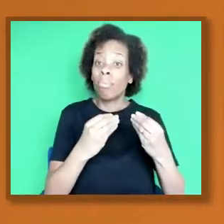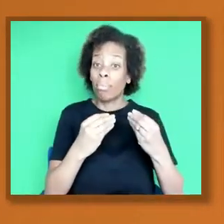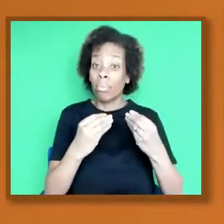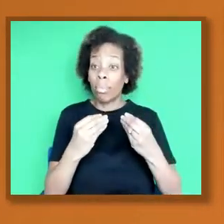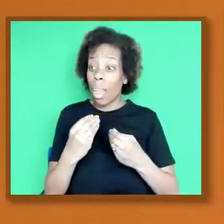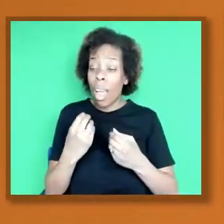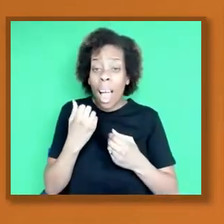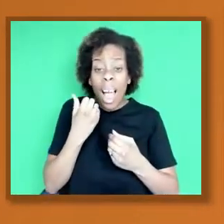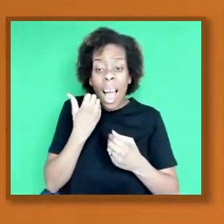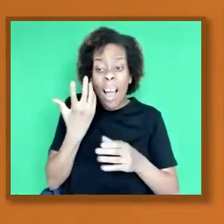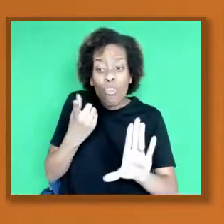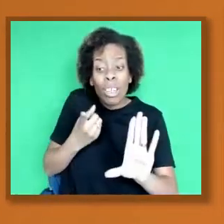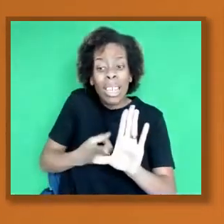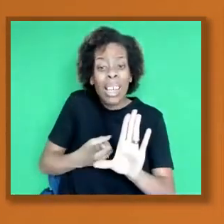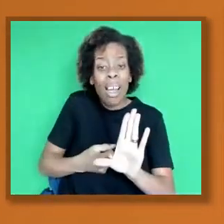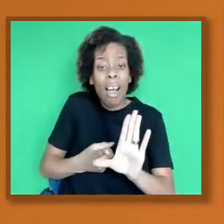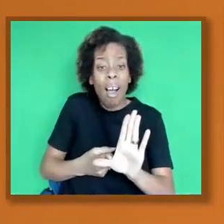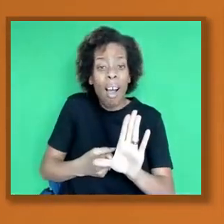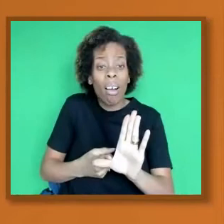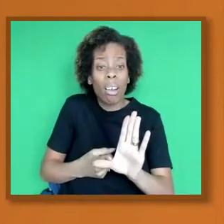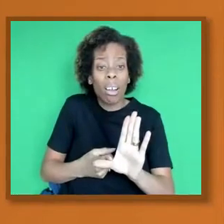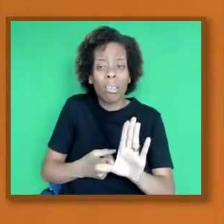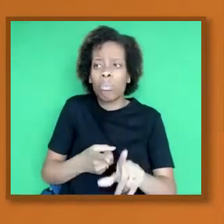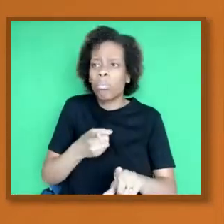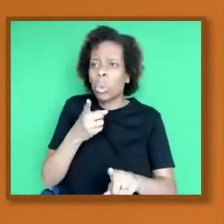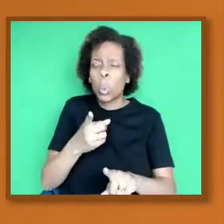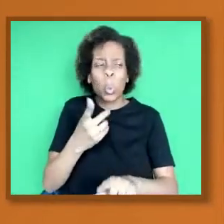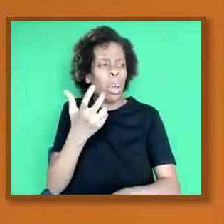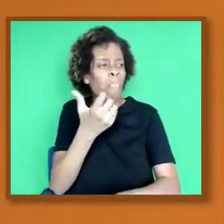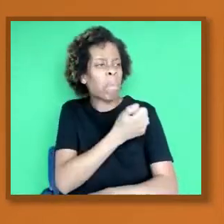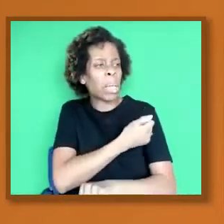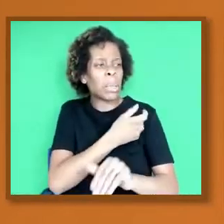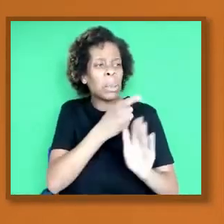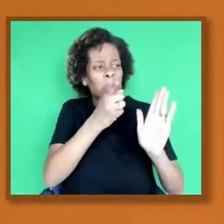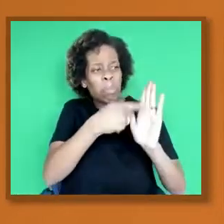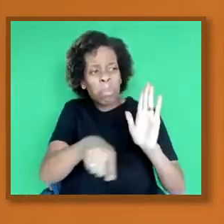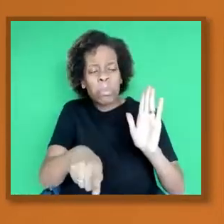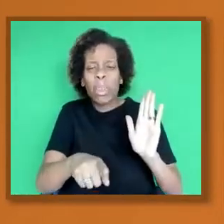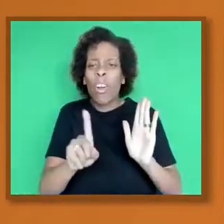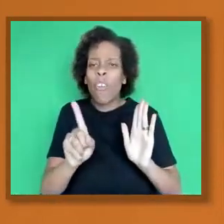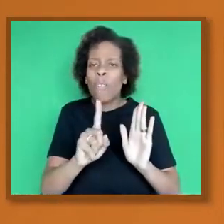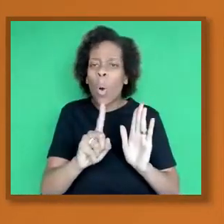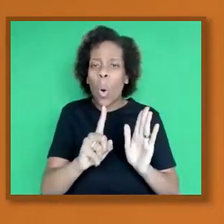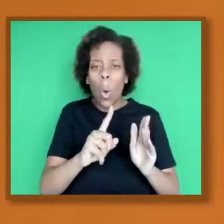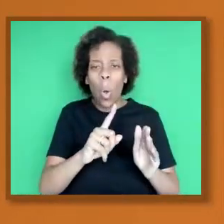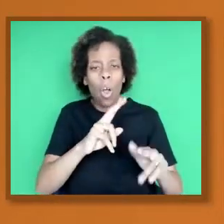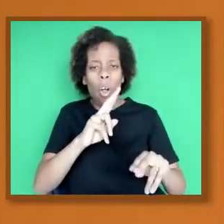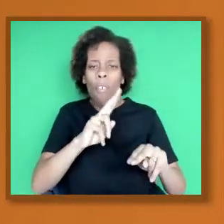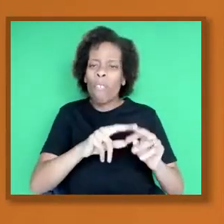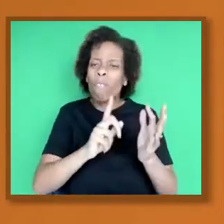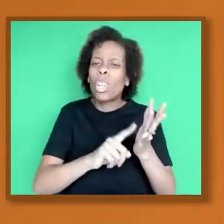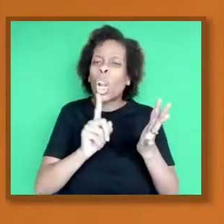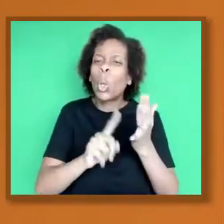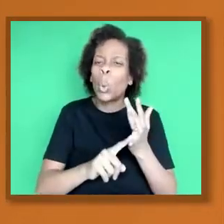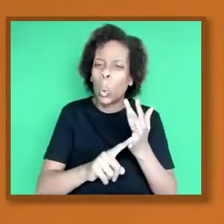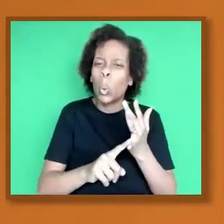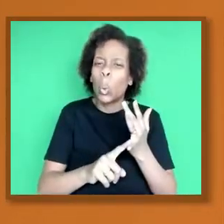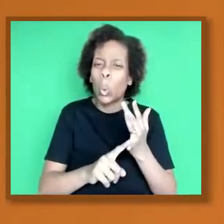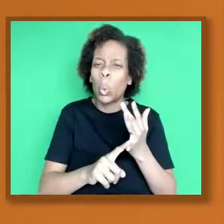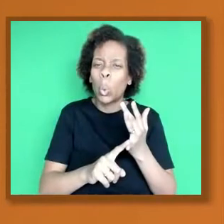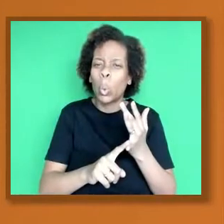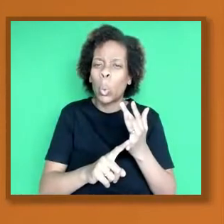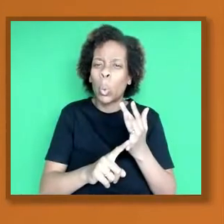for influenza, influenza, we know the basic construct of influenza,